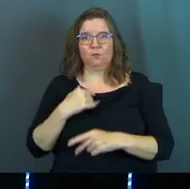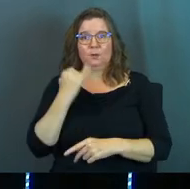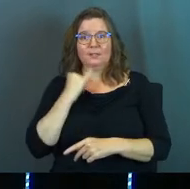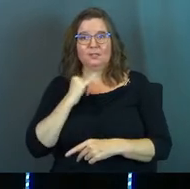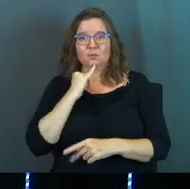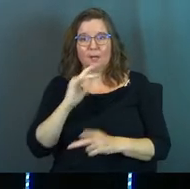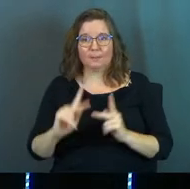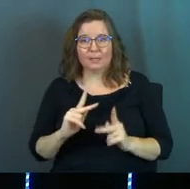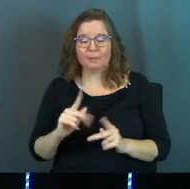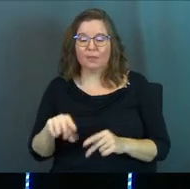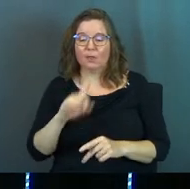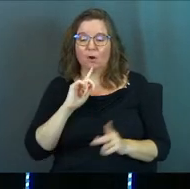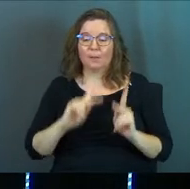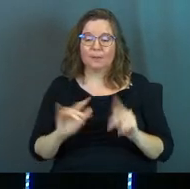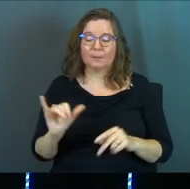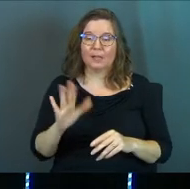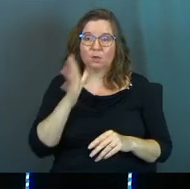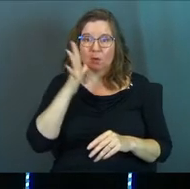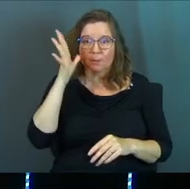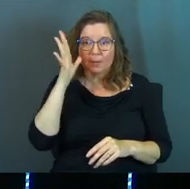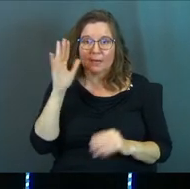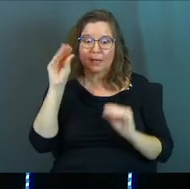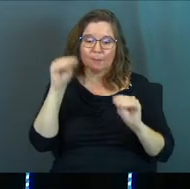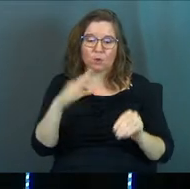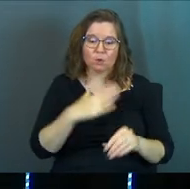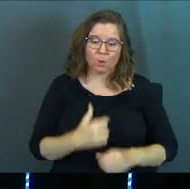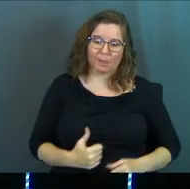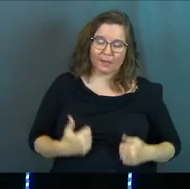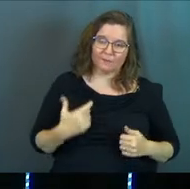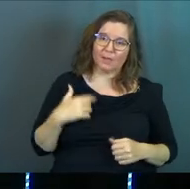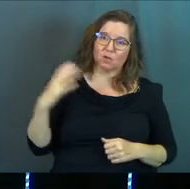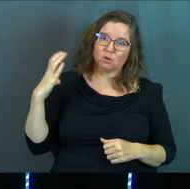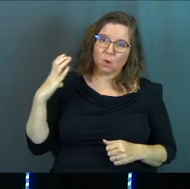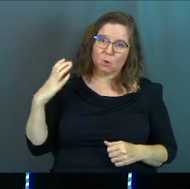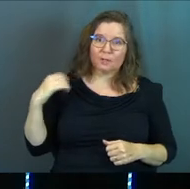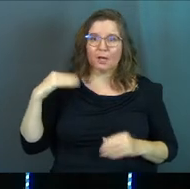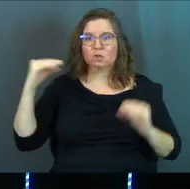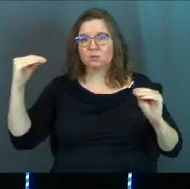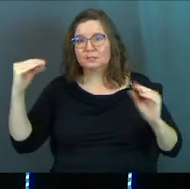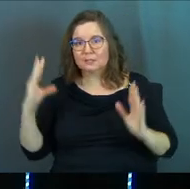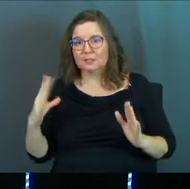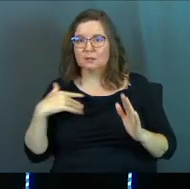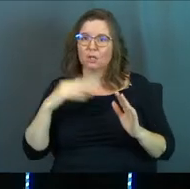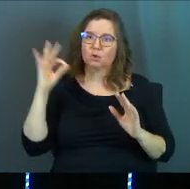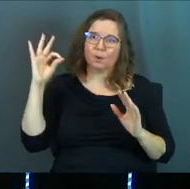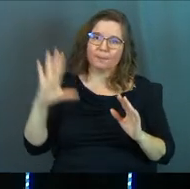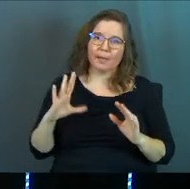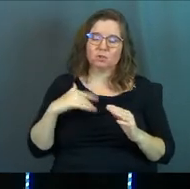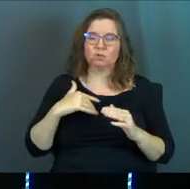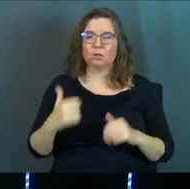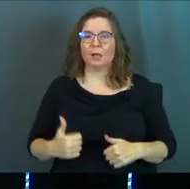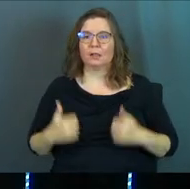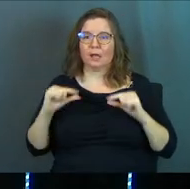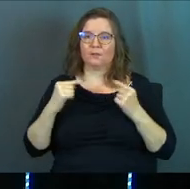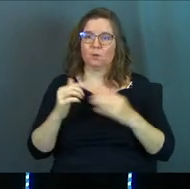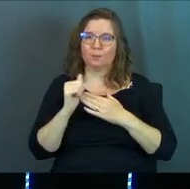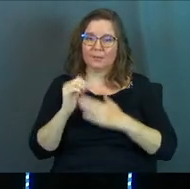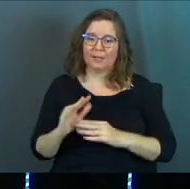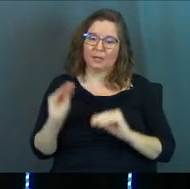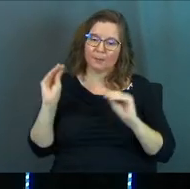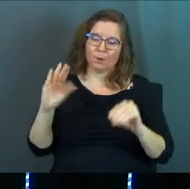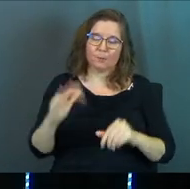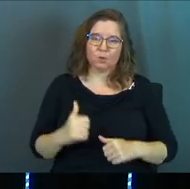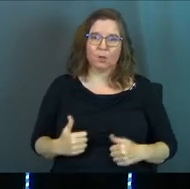for the Israelite people. There are people like your parents God put in your life, like your coaches, like your teachers, like your pastors, like your life group leaders.